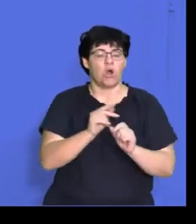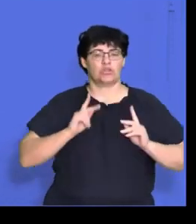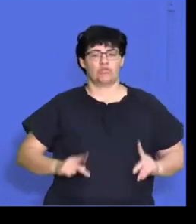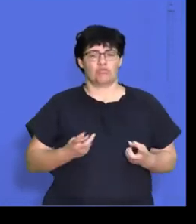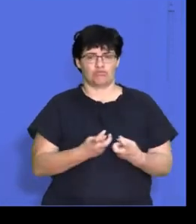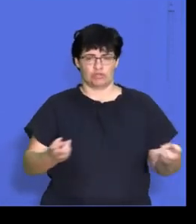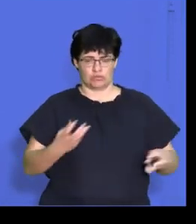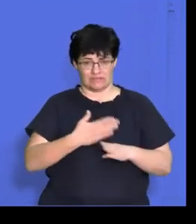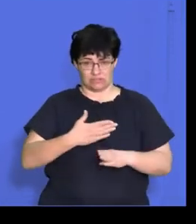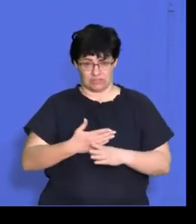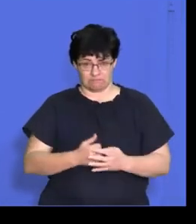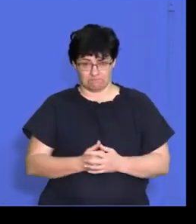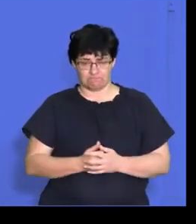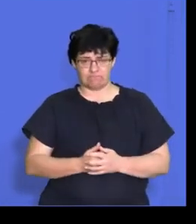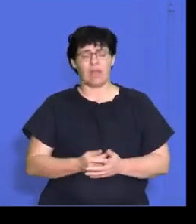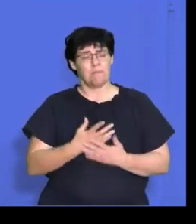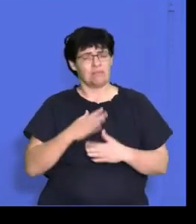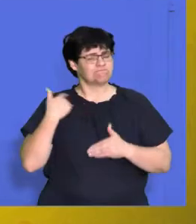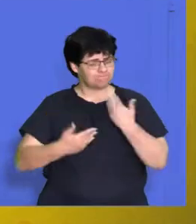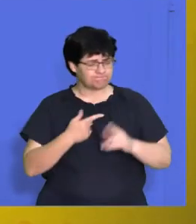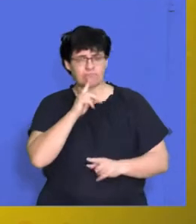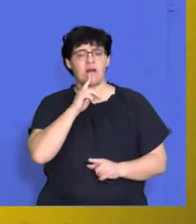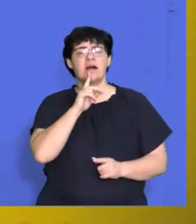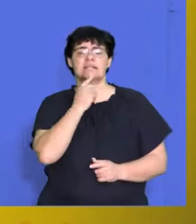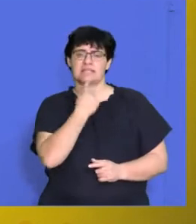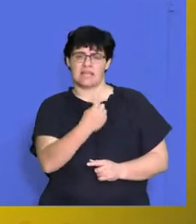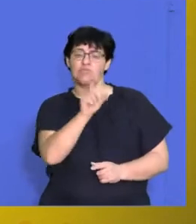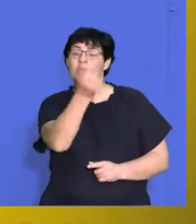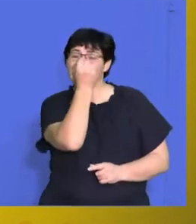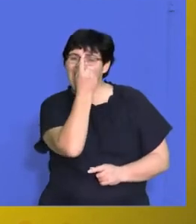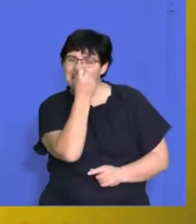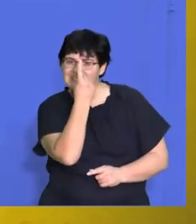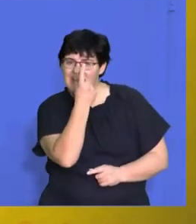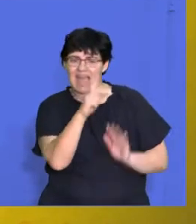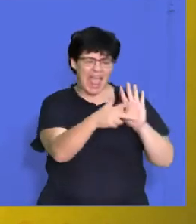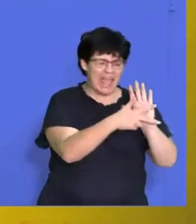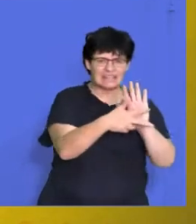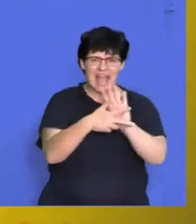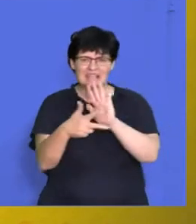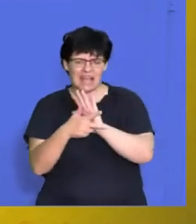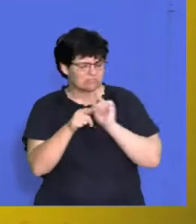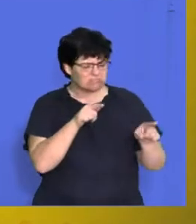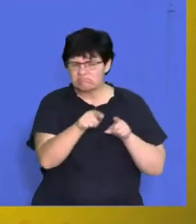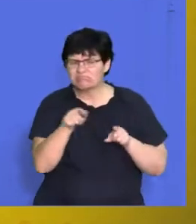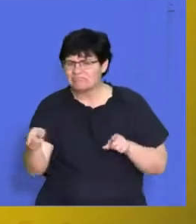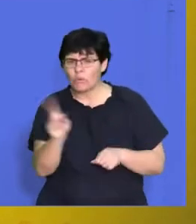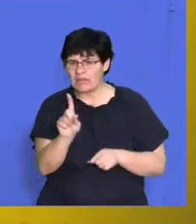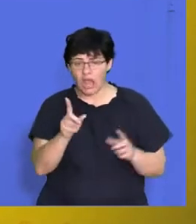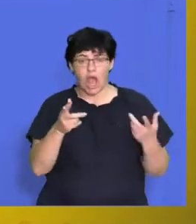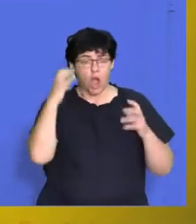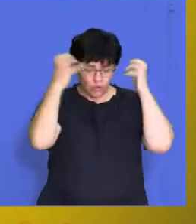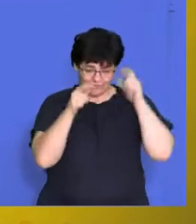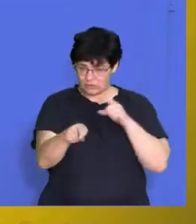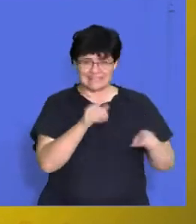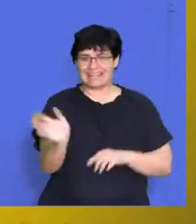So I've told you, continuously make sure that you understand what the different acts are about and don't confuse them. This is a